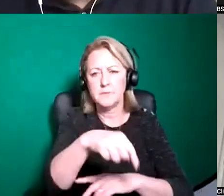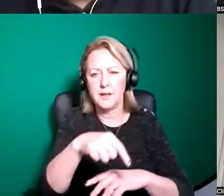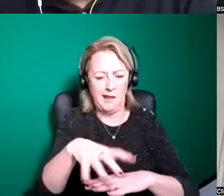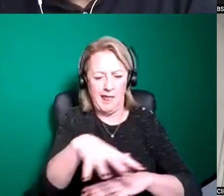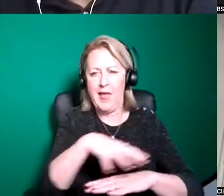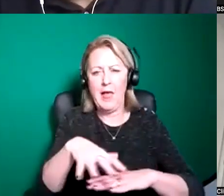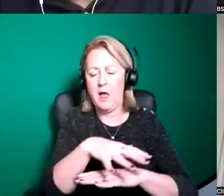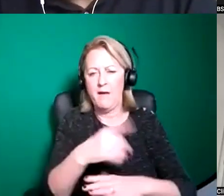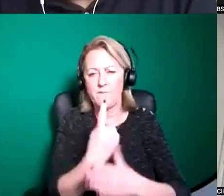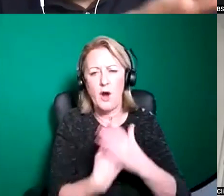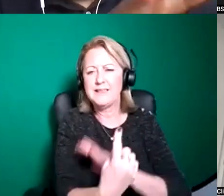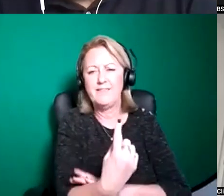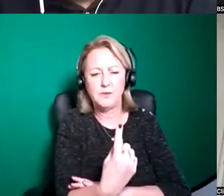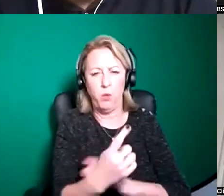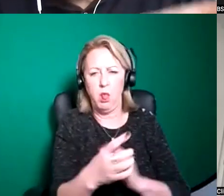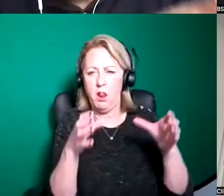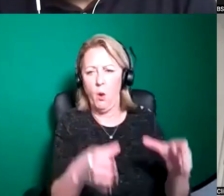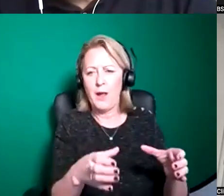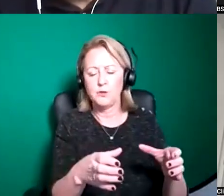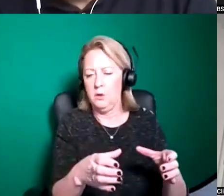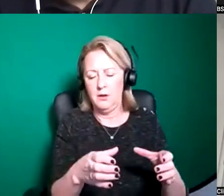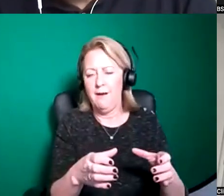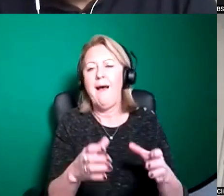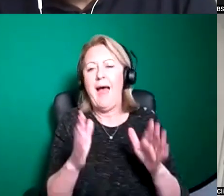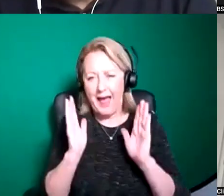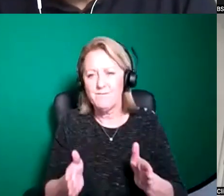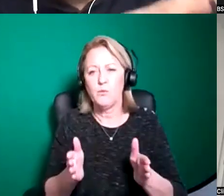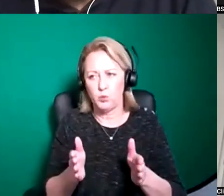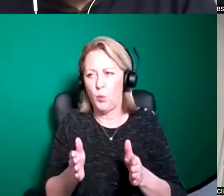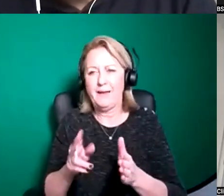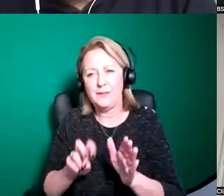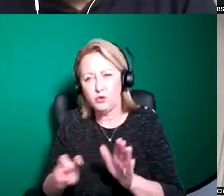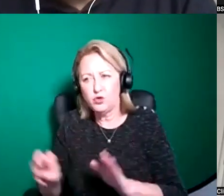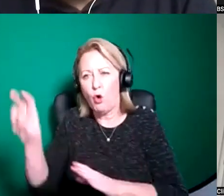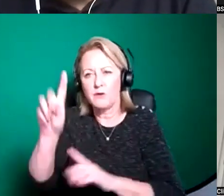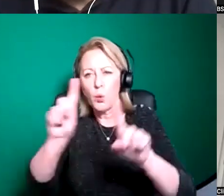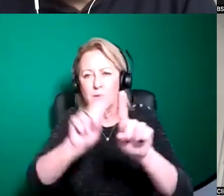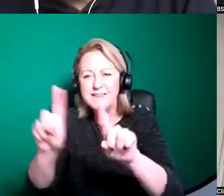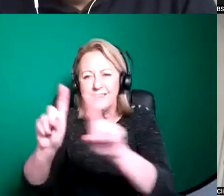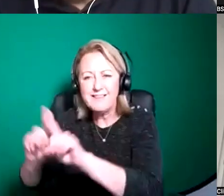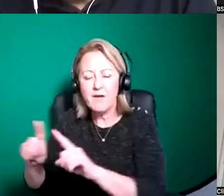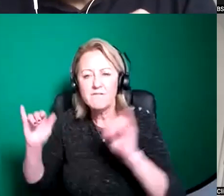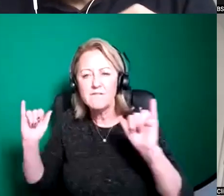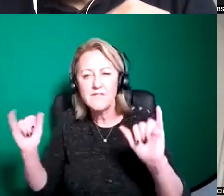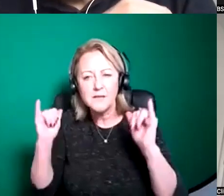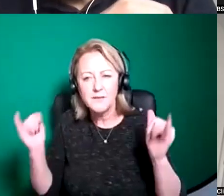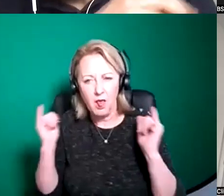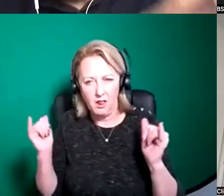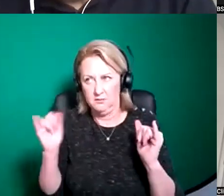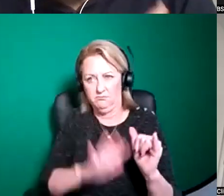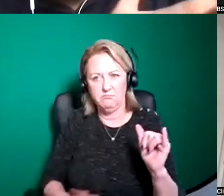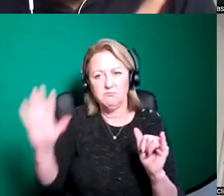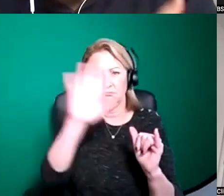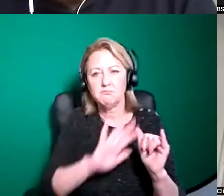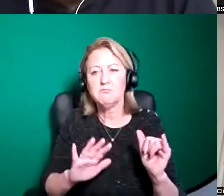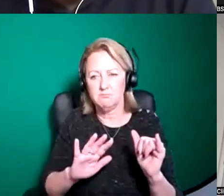individual kind of locations it does have to be kind of suitable for touring to multiple festivals um over uh the the